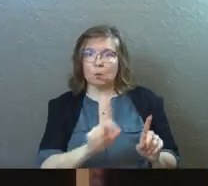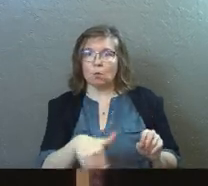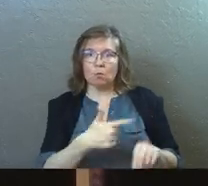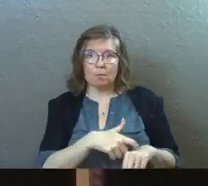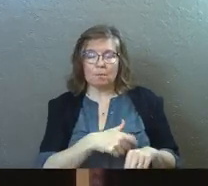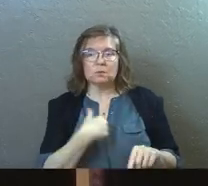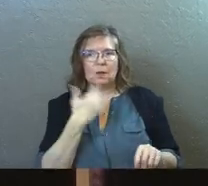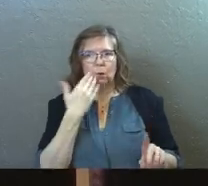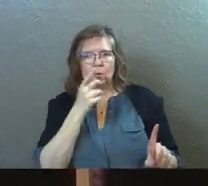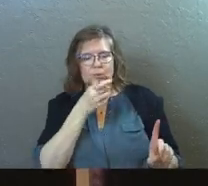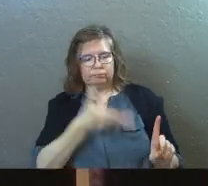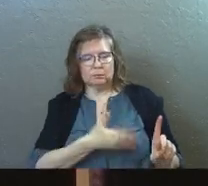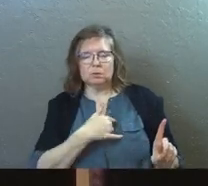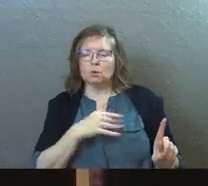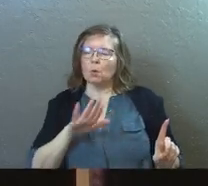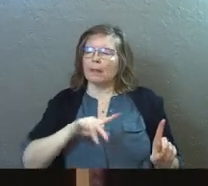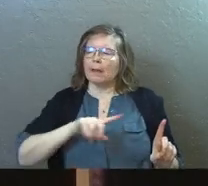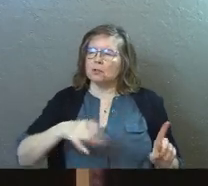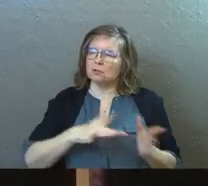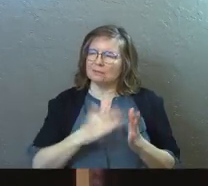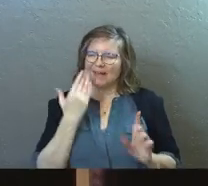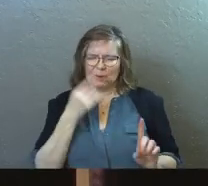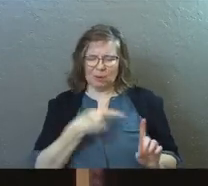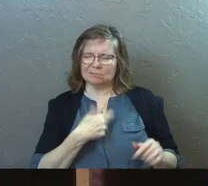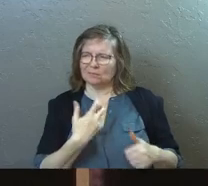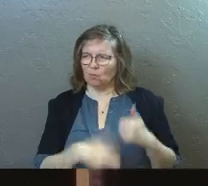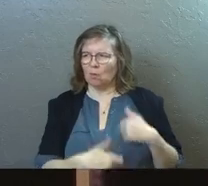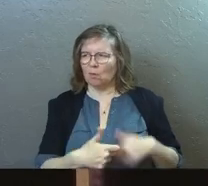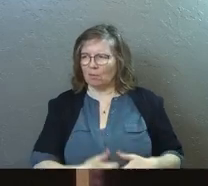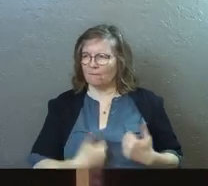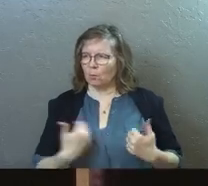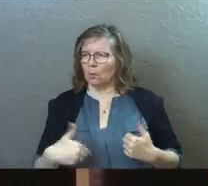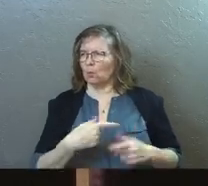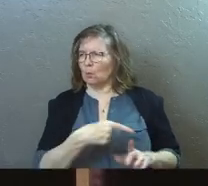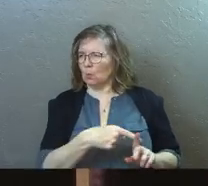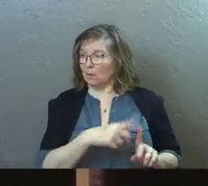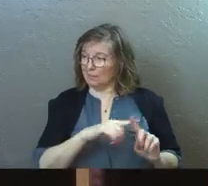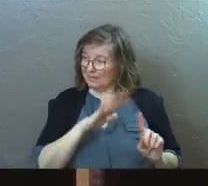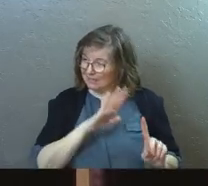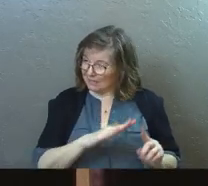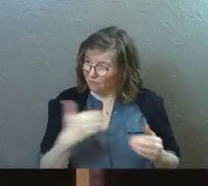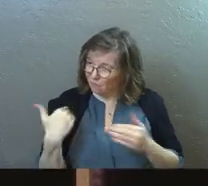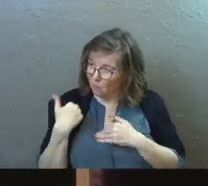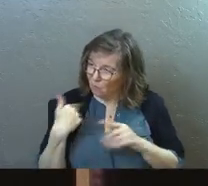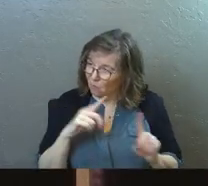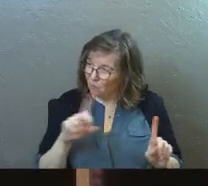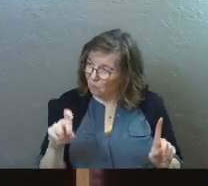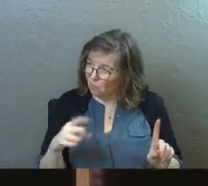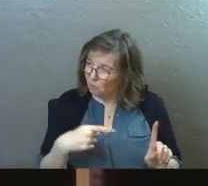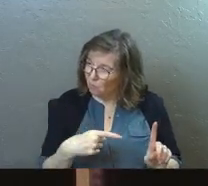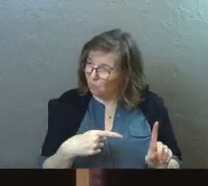And so they asked Jesus, they said, I know this guy's had a really rough life, but is it his fault?